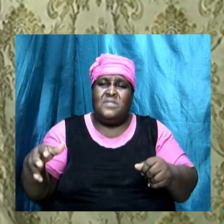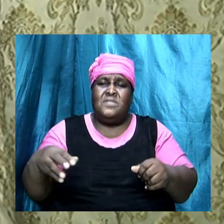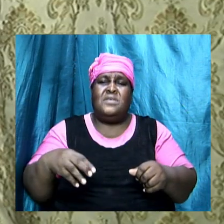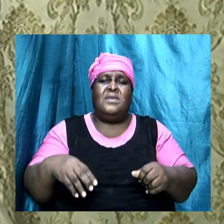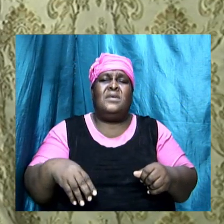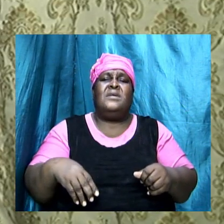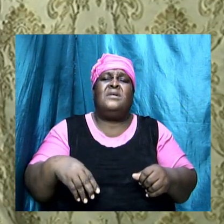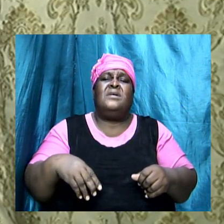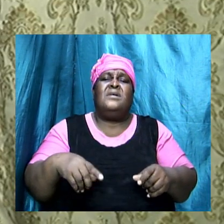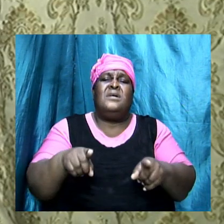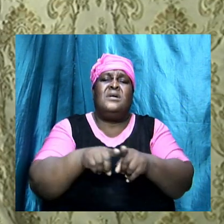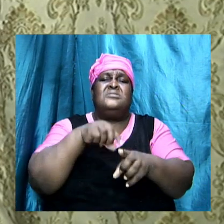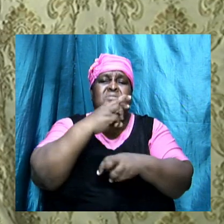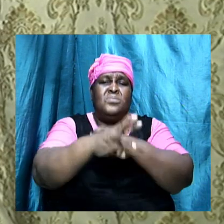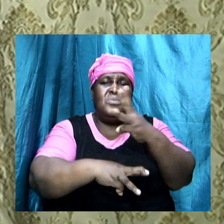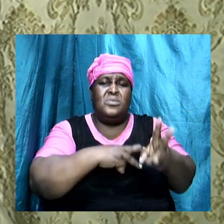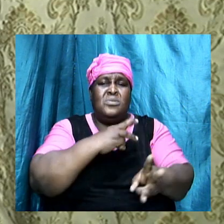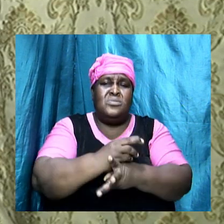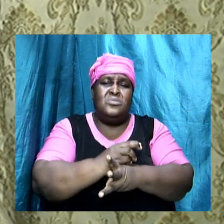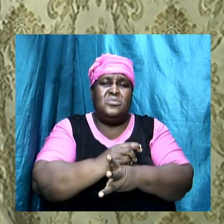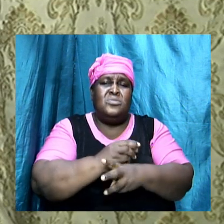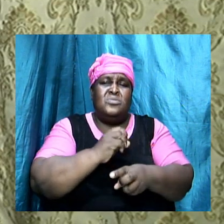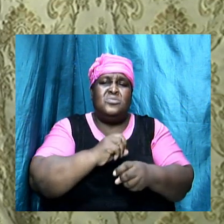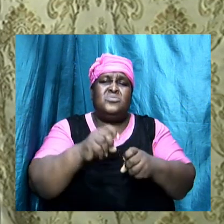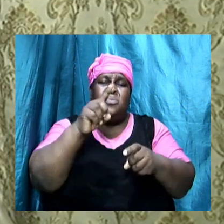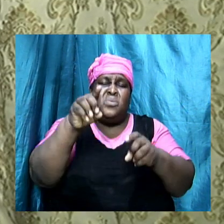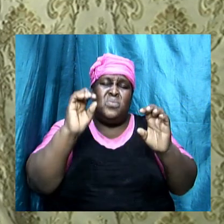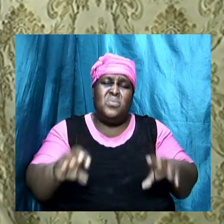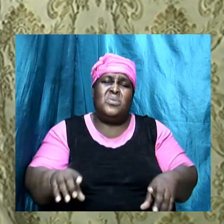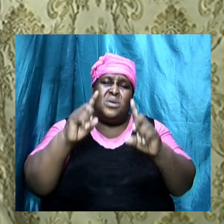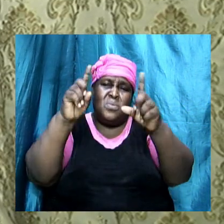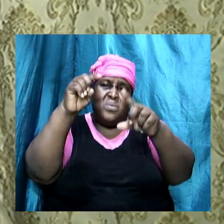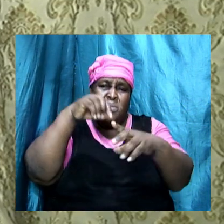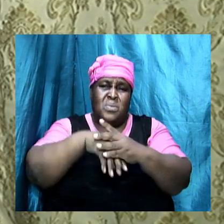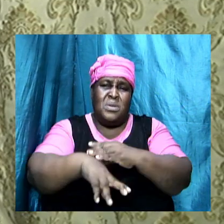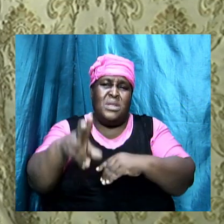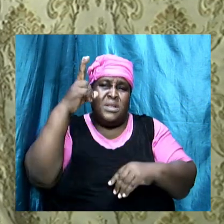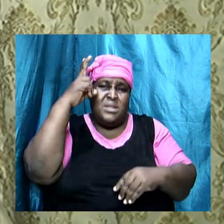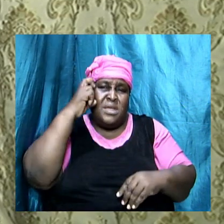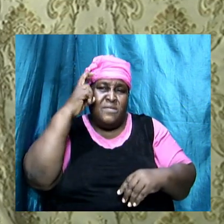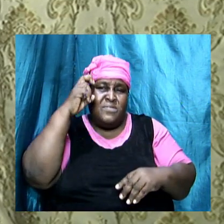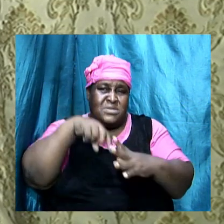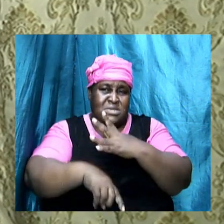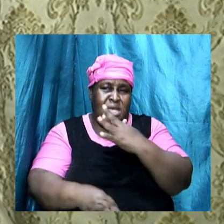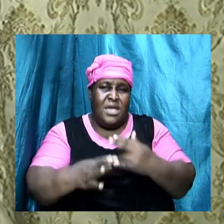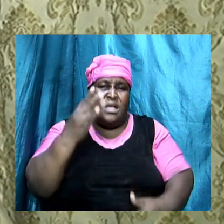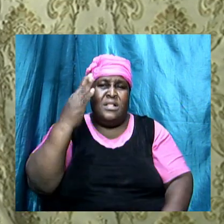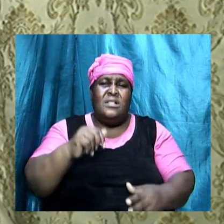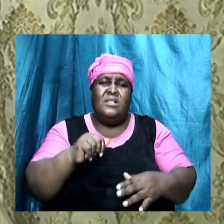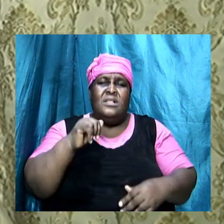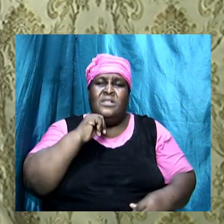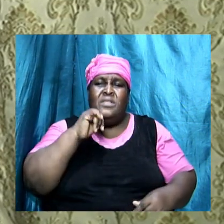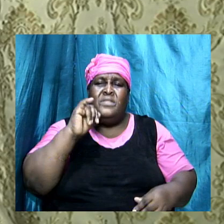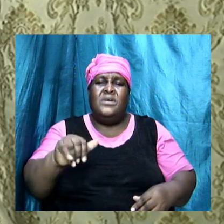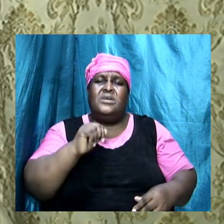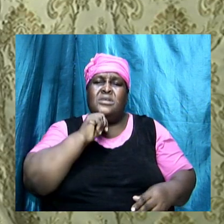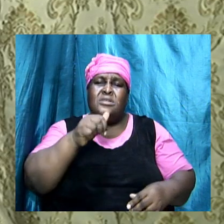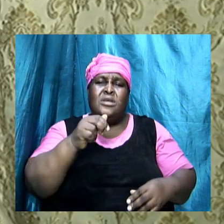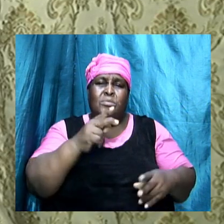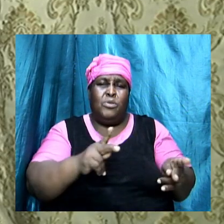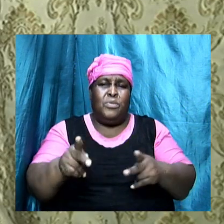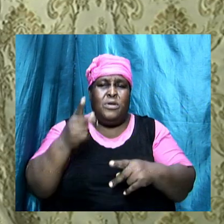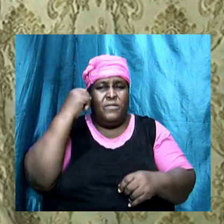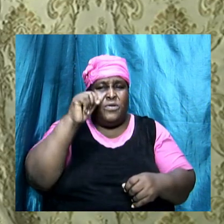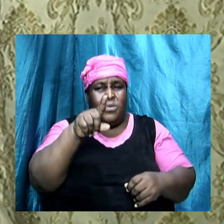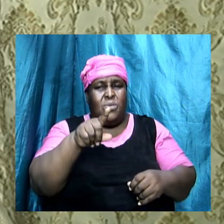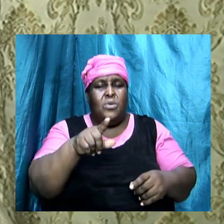in a devil's hell that is not prepared for you but tonight I encourage you tonight I implore you do the things